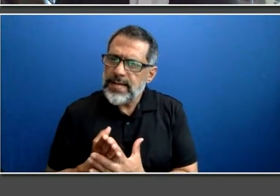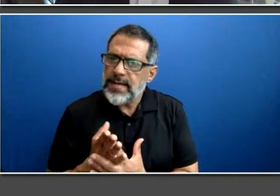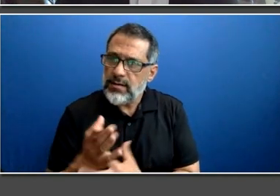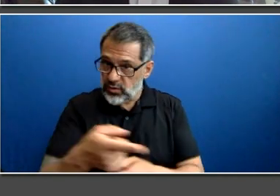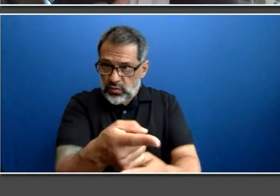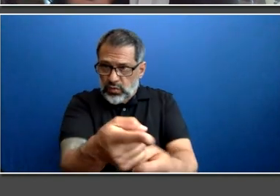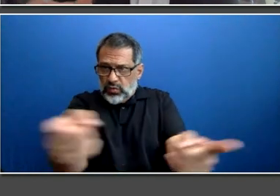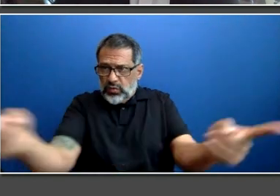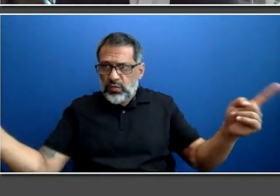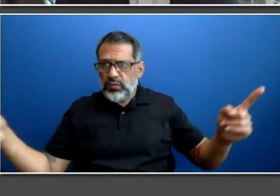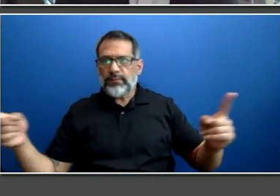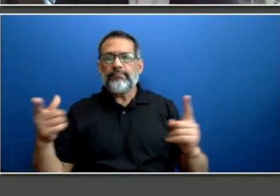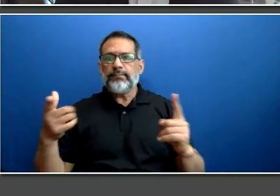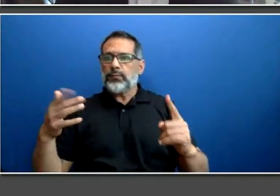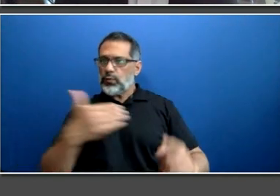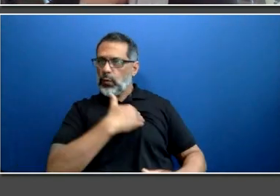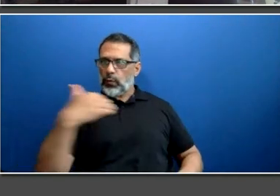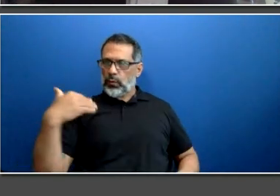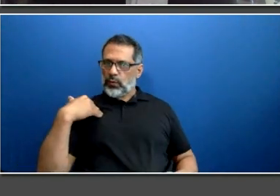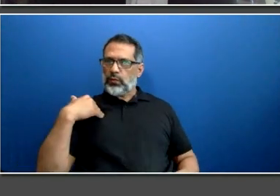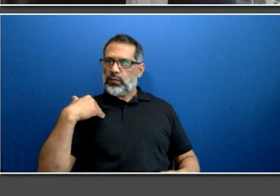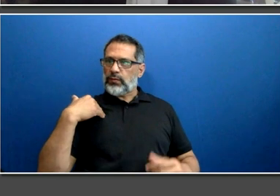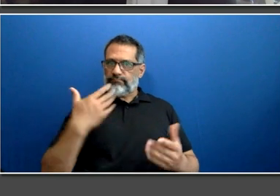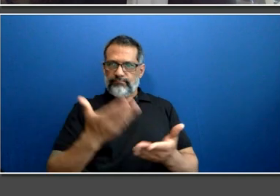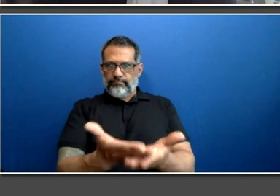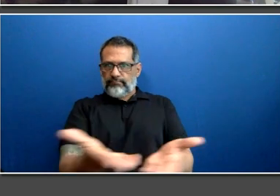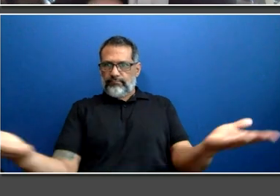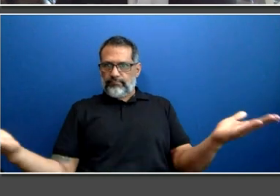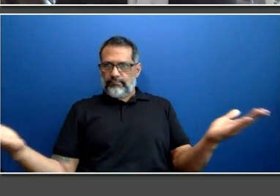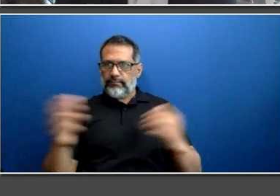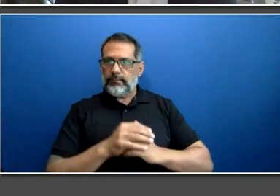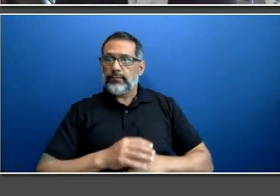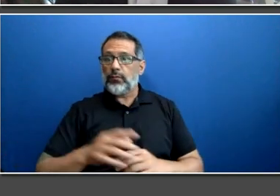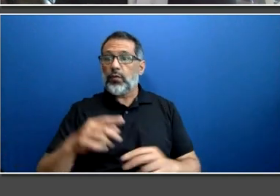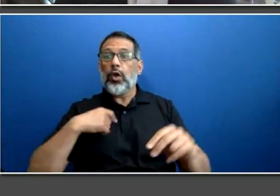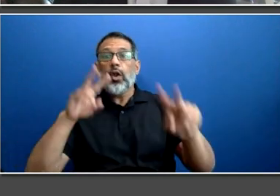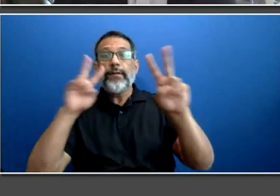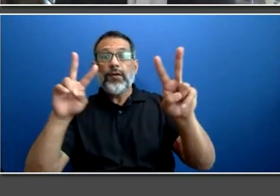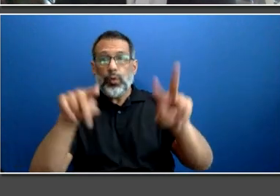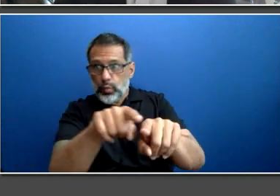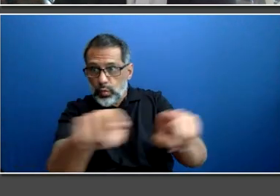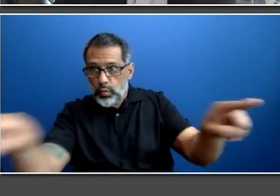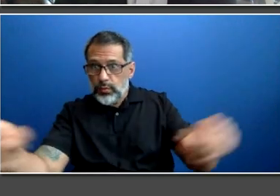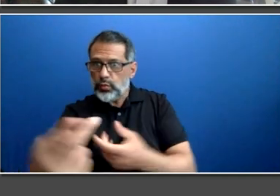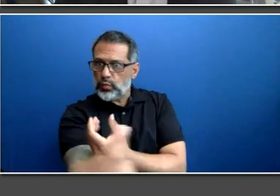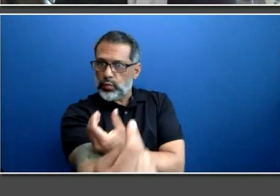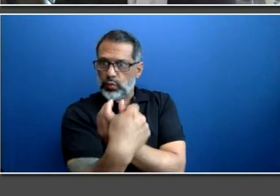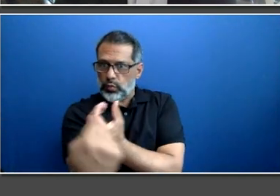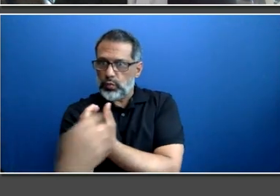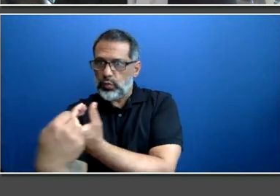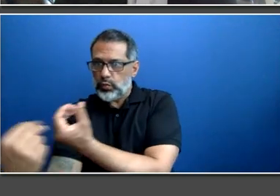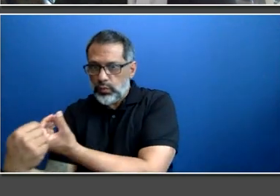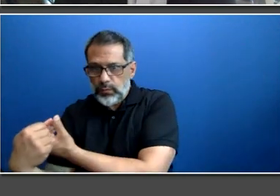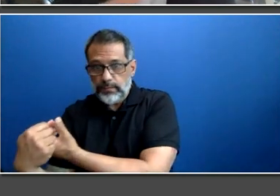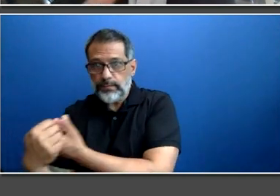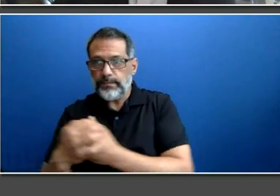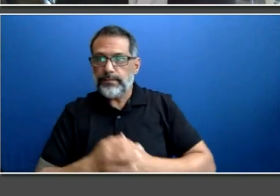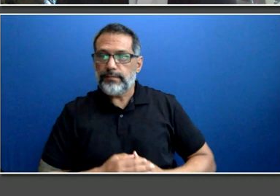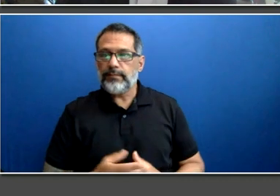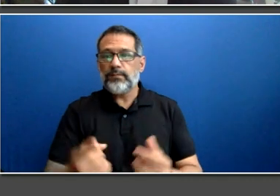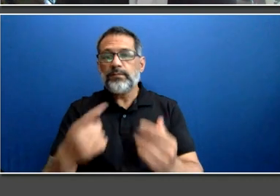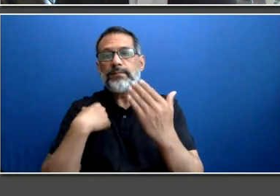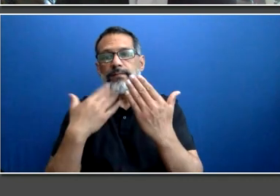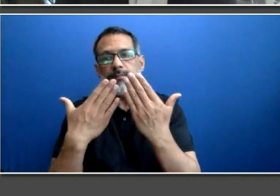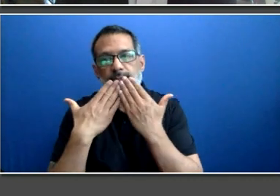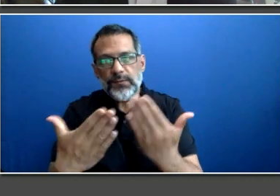really looking forward to having some of you join this organization and making a career here. It's fabulous. So I want to say thank you for joining us today. We look forward